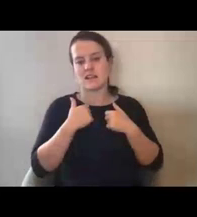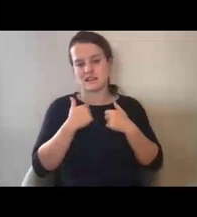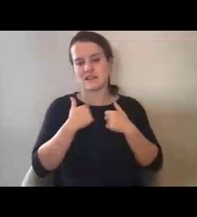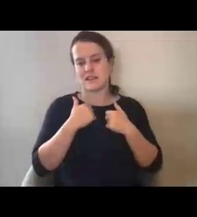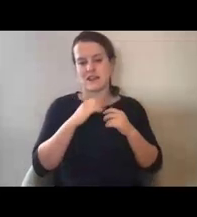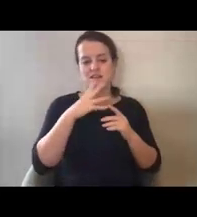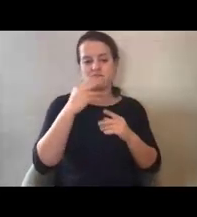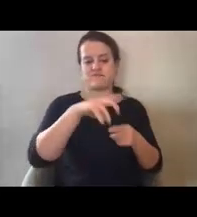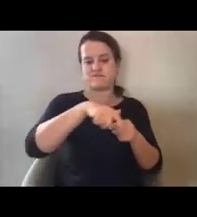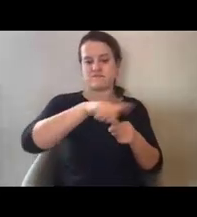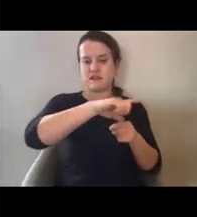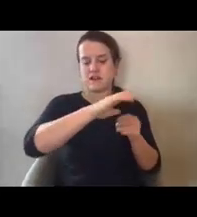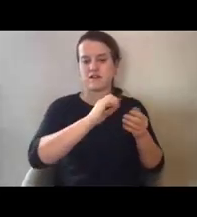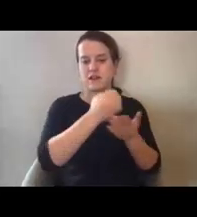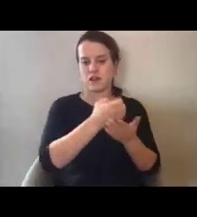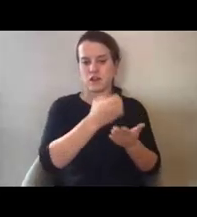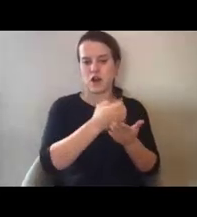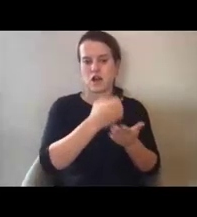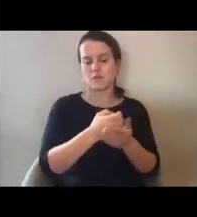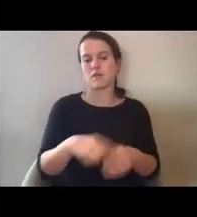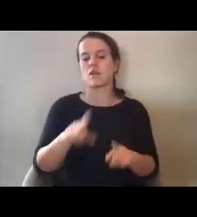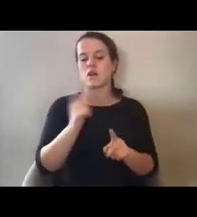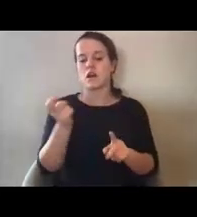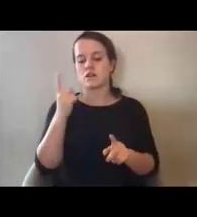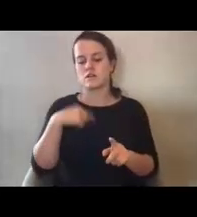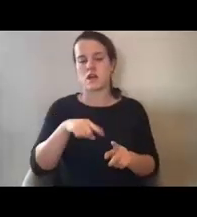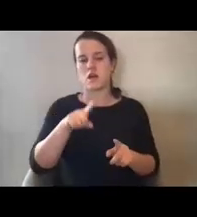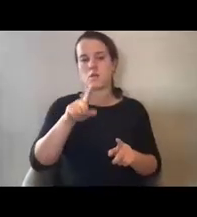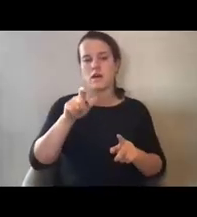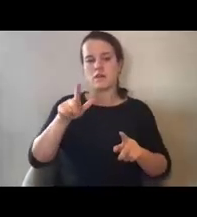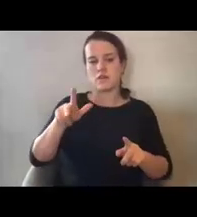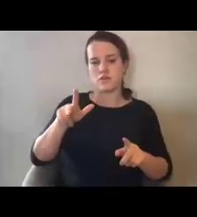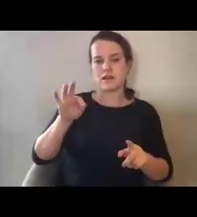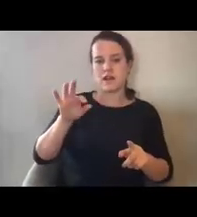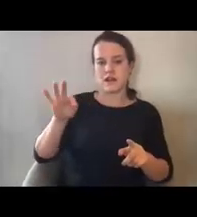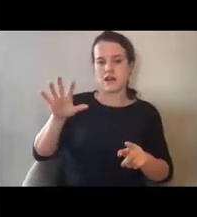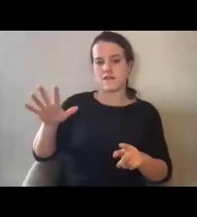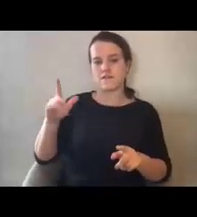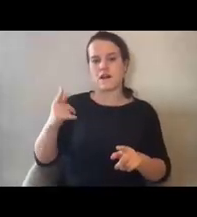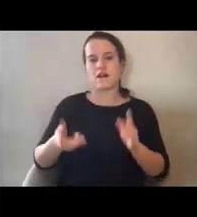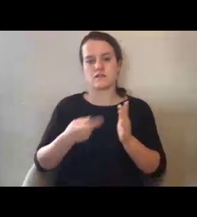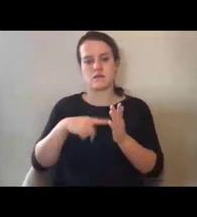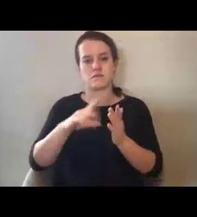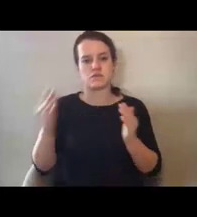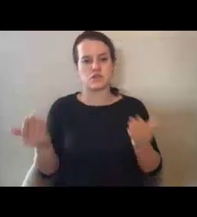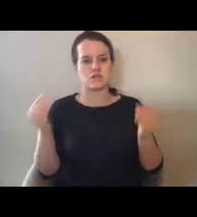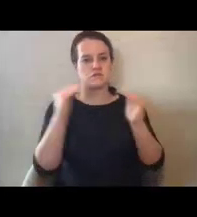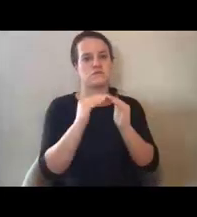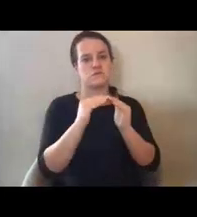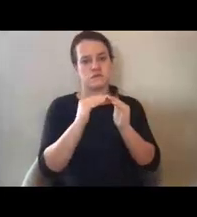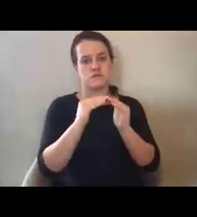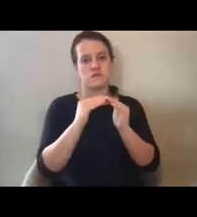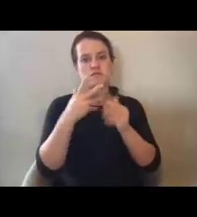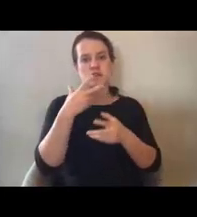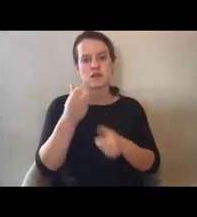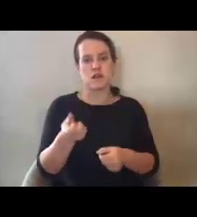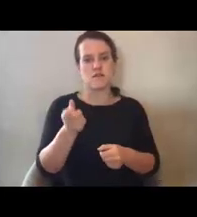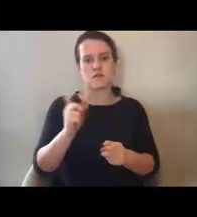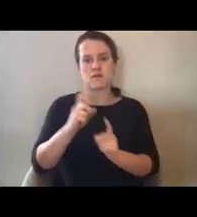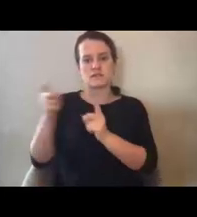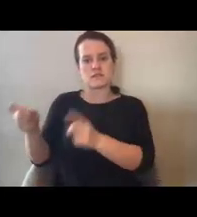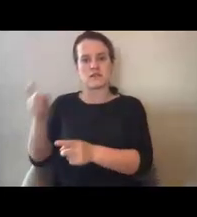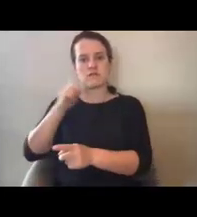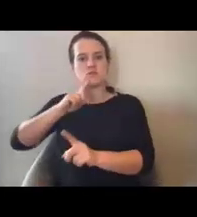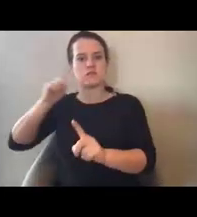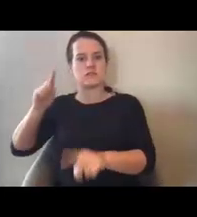13995, ensuring an equitable pandemic response and recovery was issued to ensure that the response of